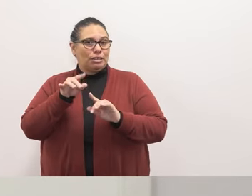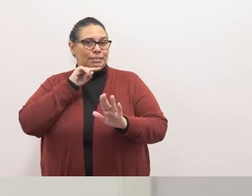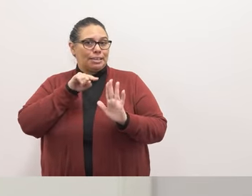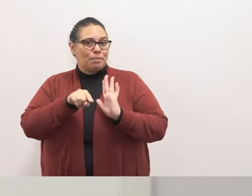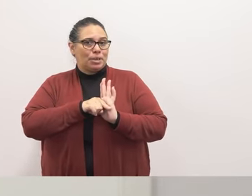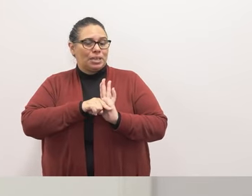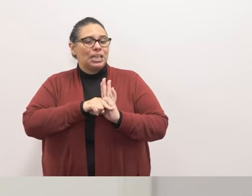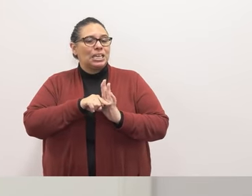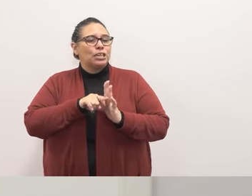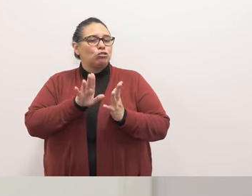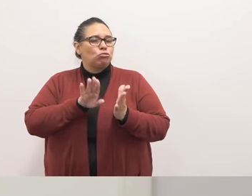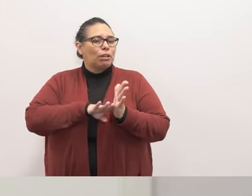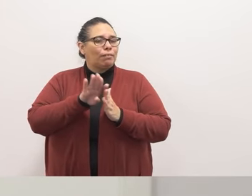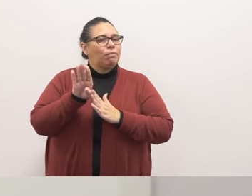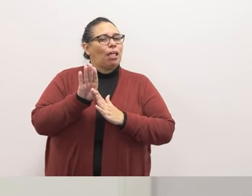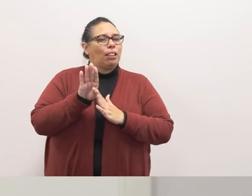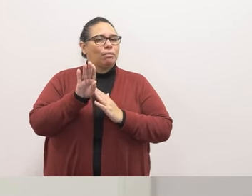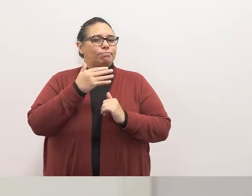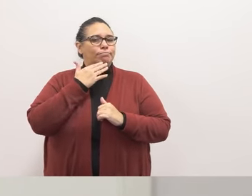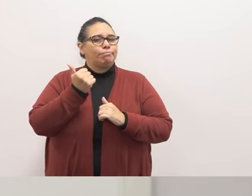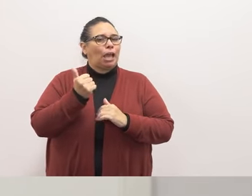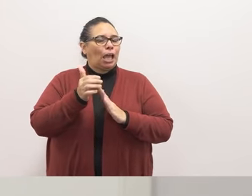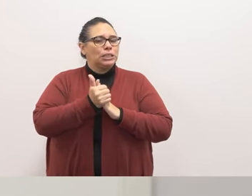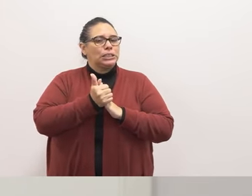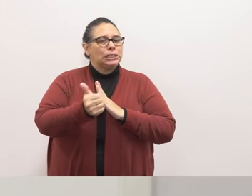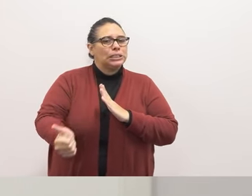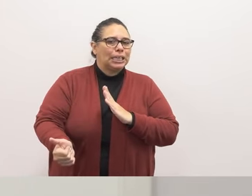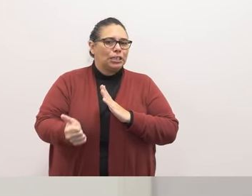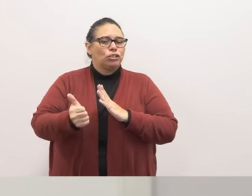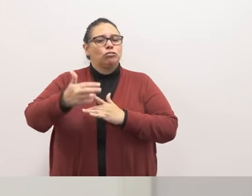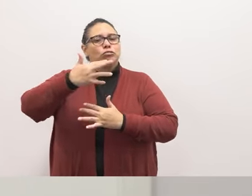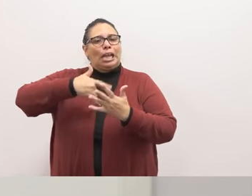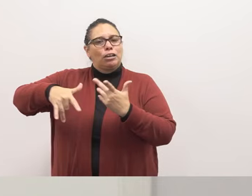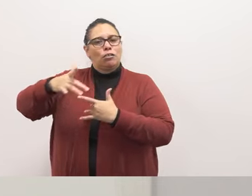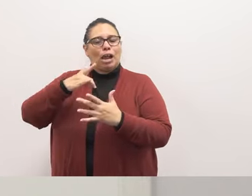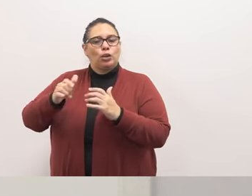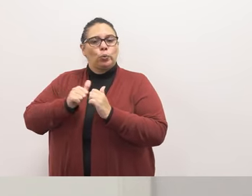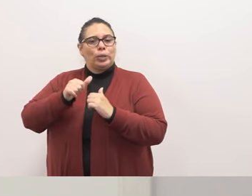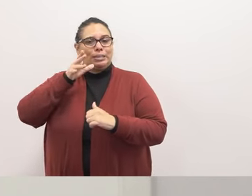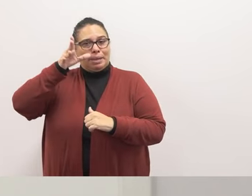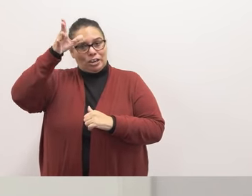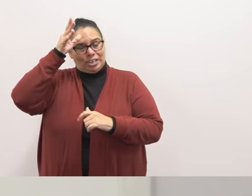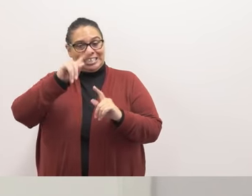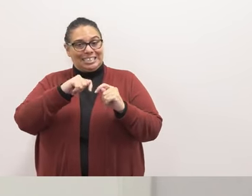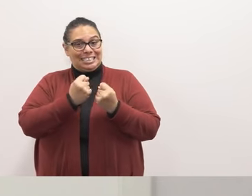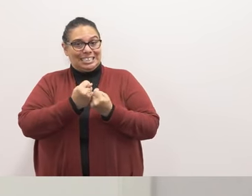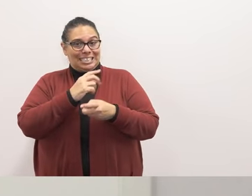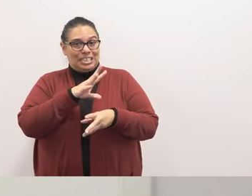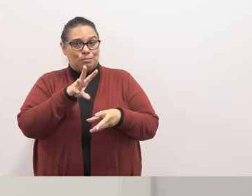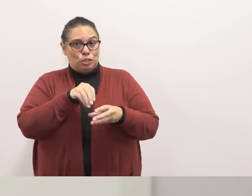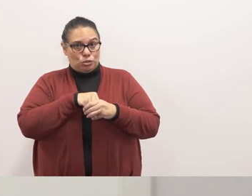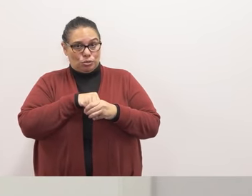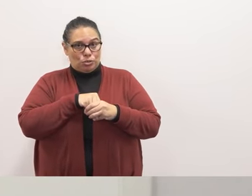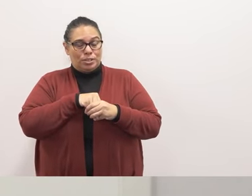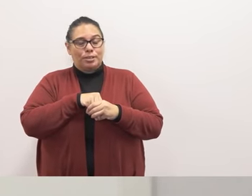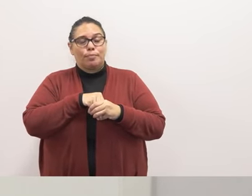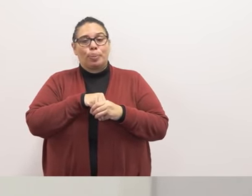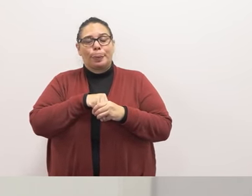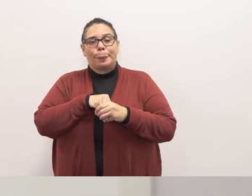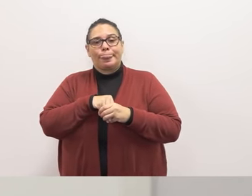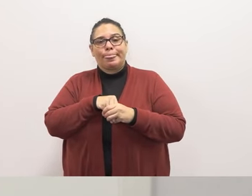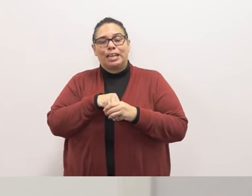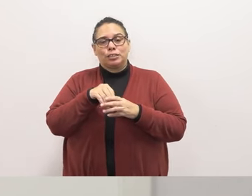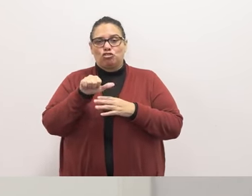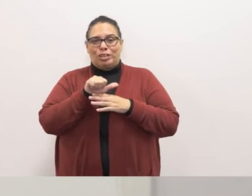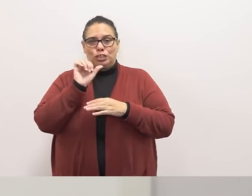that they will use these in training sessions and interacting with parents the teams included include still there's